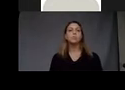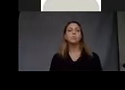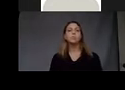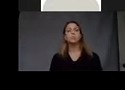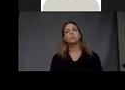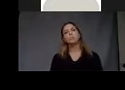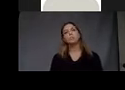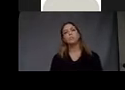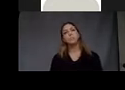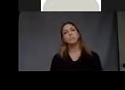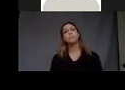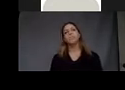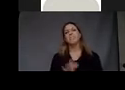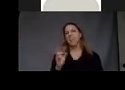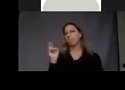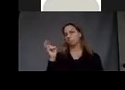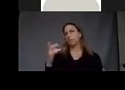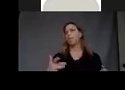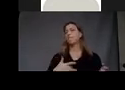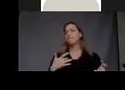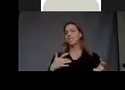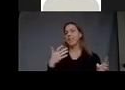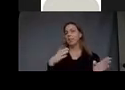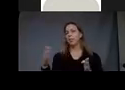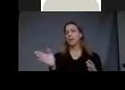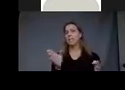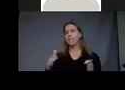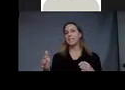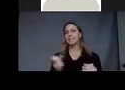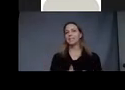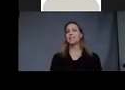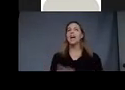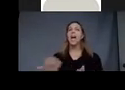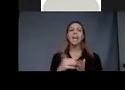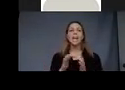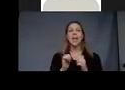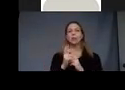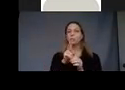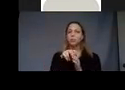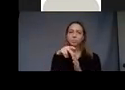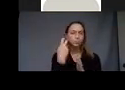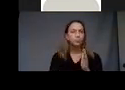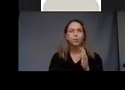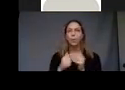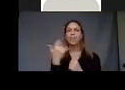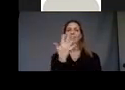This is feeling the wind again kind of immersion in nature.